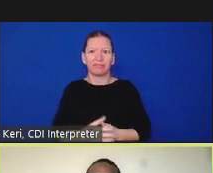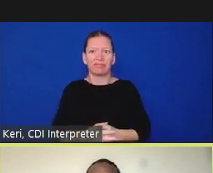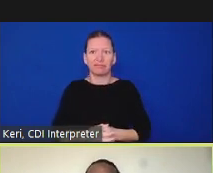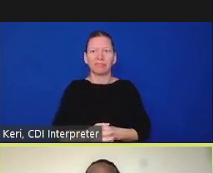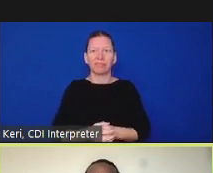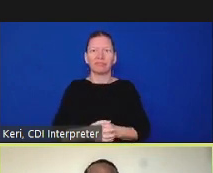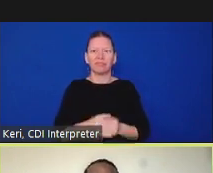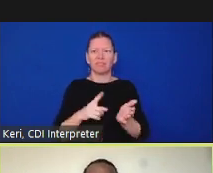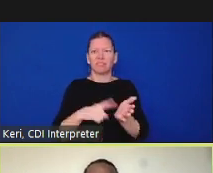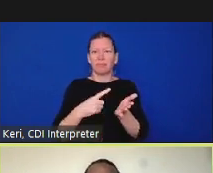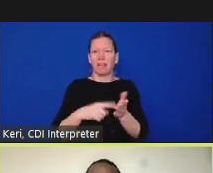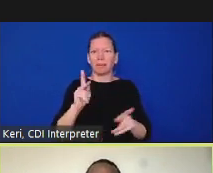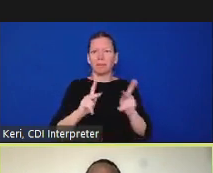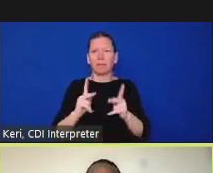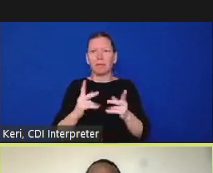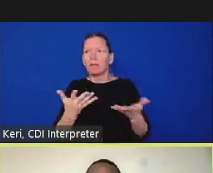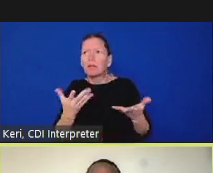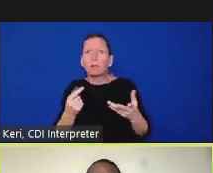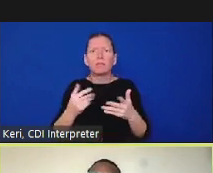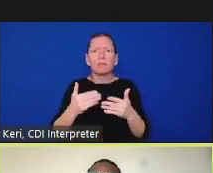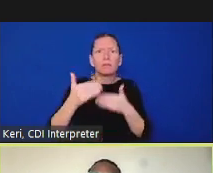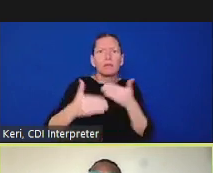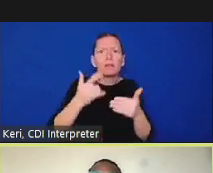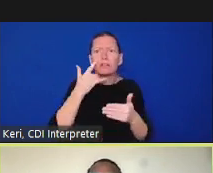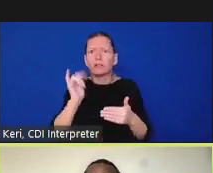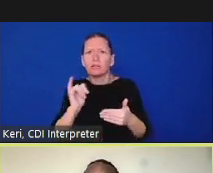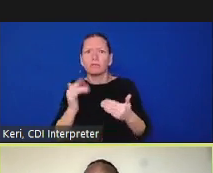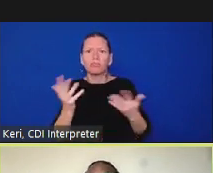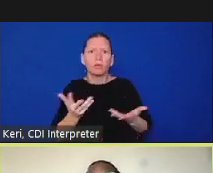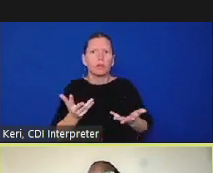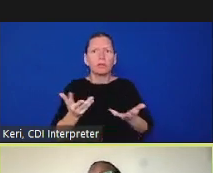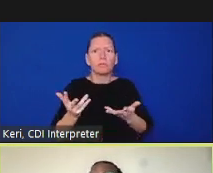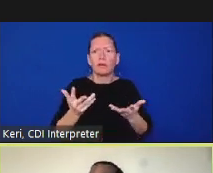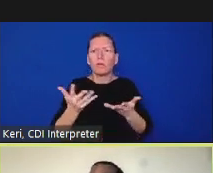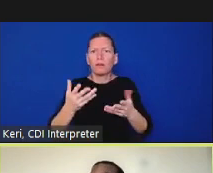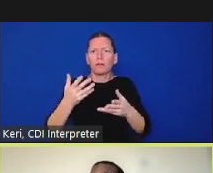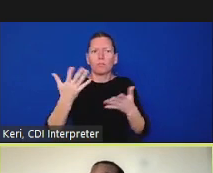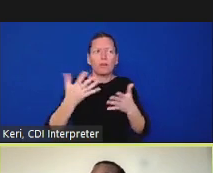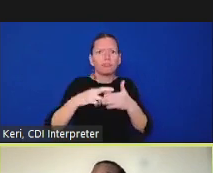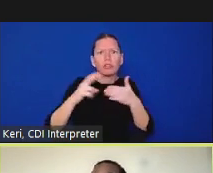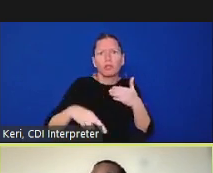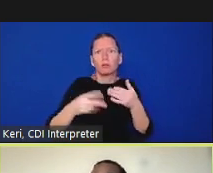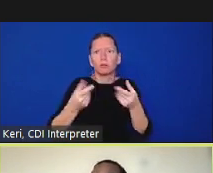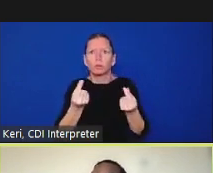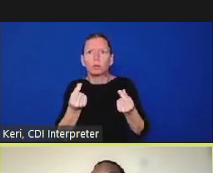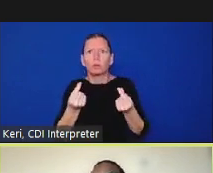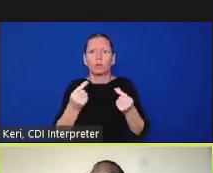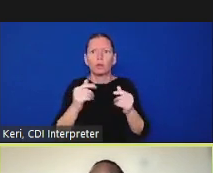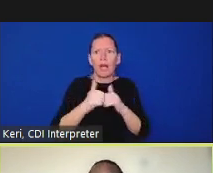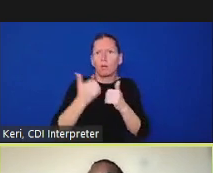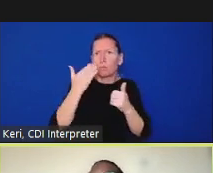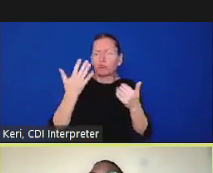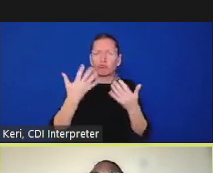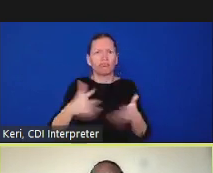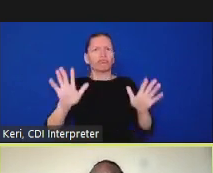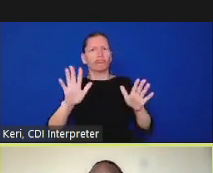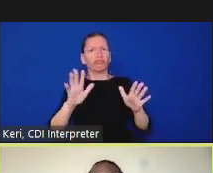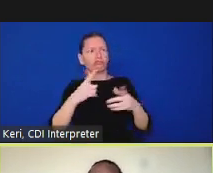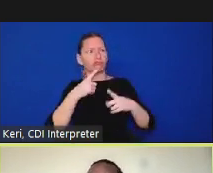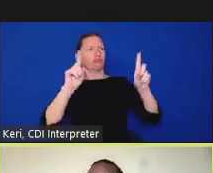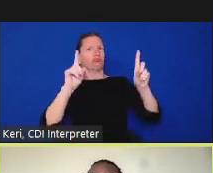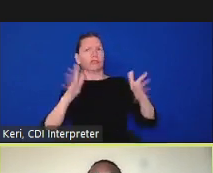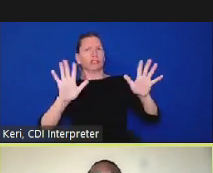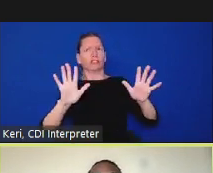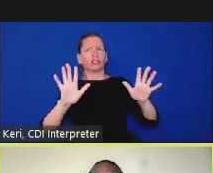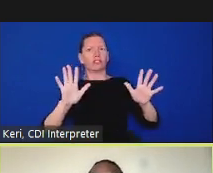result and how do people know the result is going to be good this is part of the process this is helping nicole and